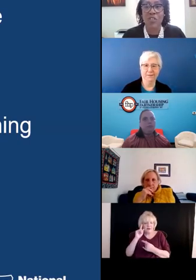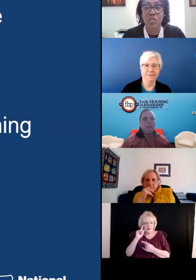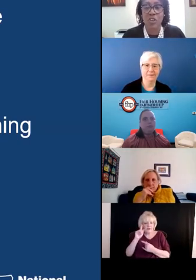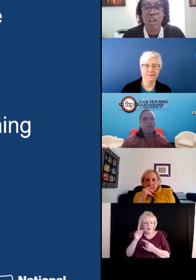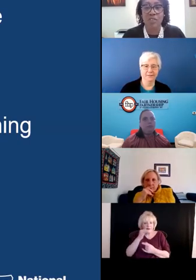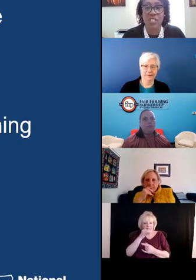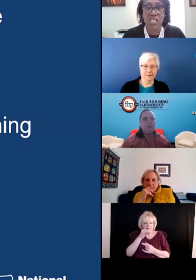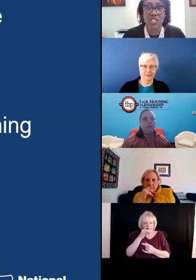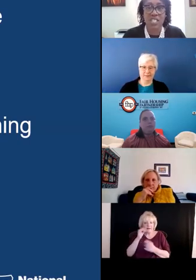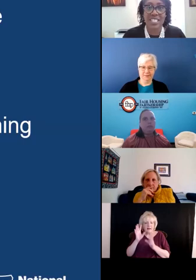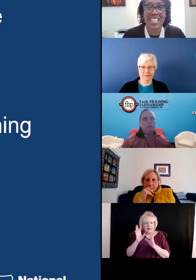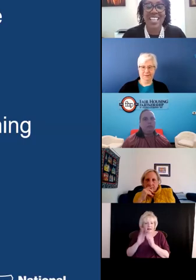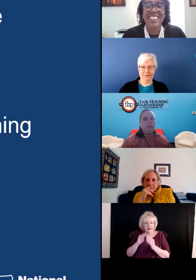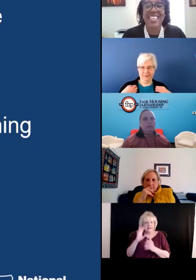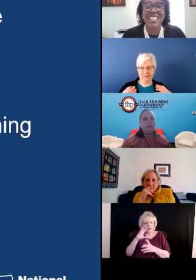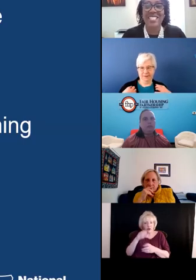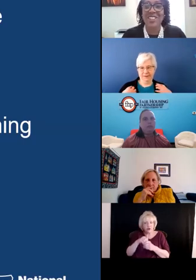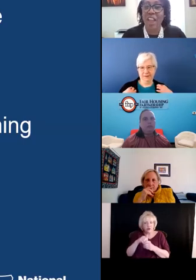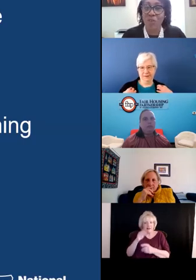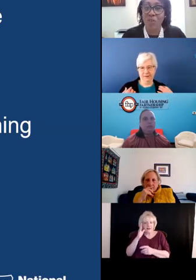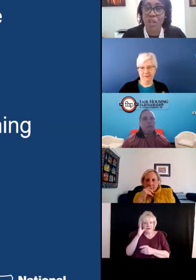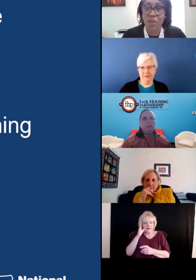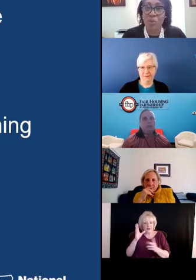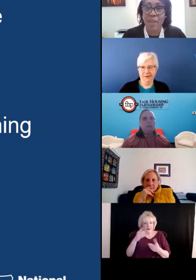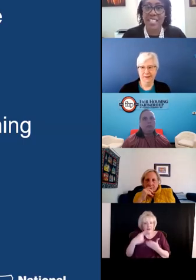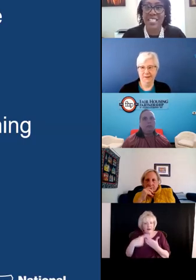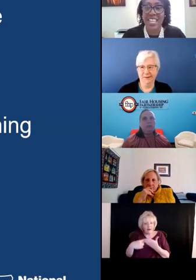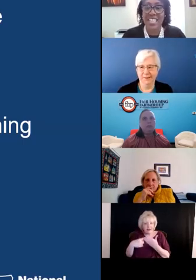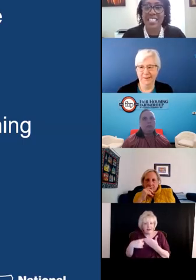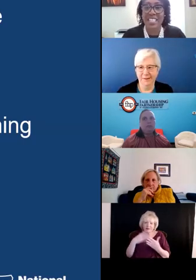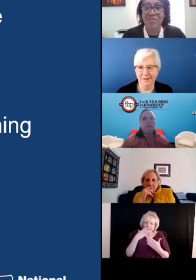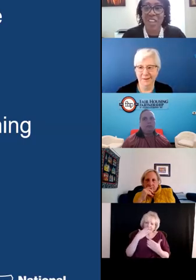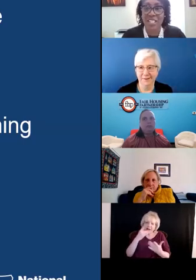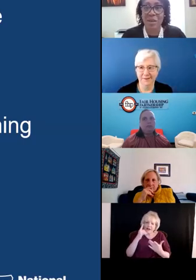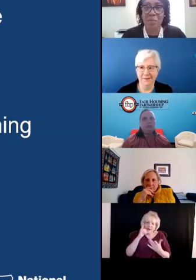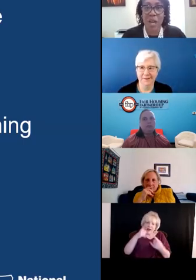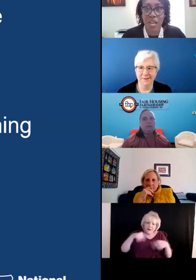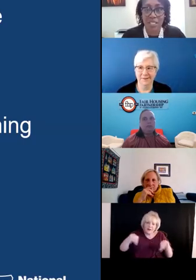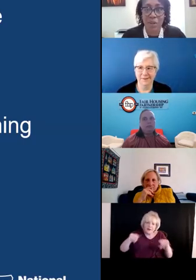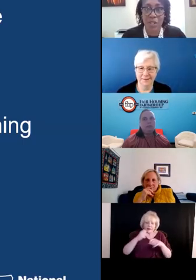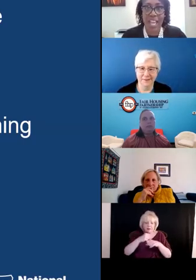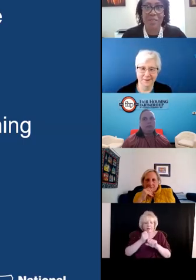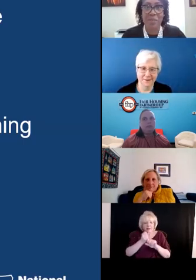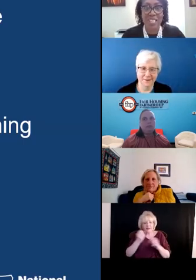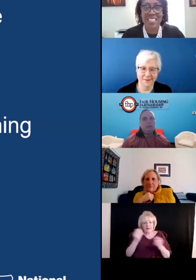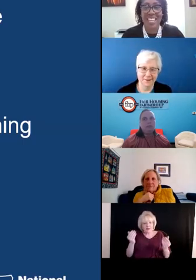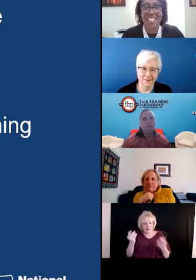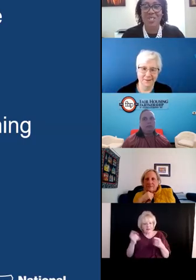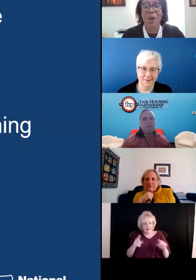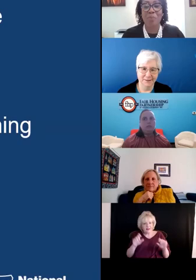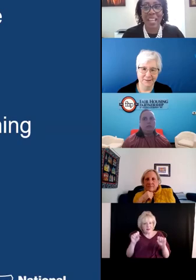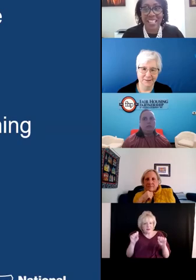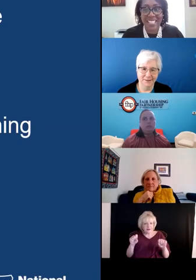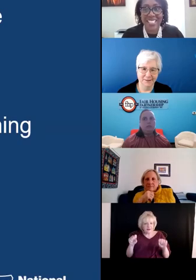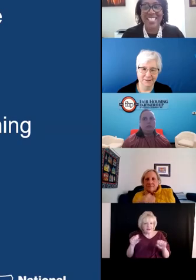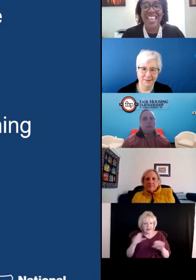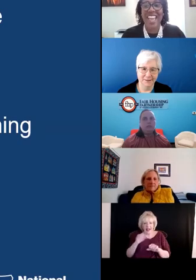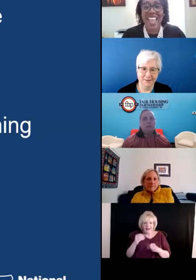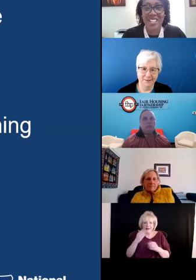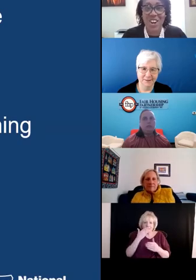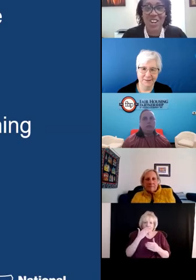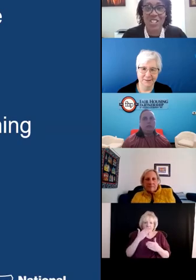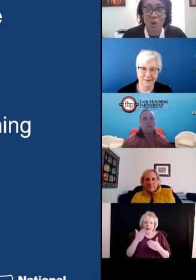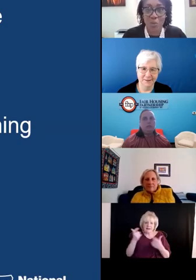future conversations thanks to everyone who made today's event possible and a big thanks to our panelists